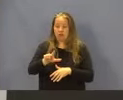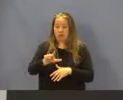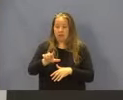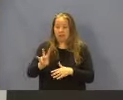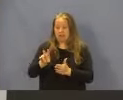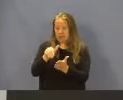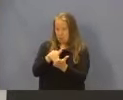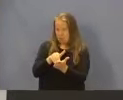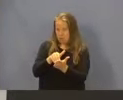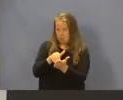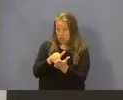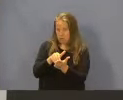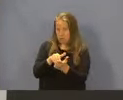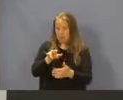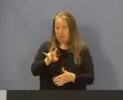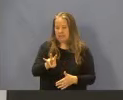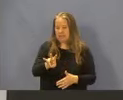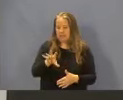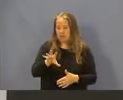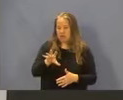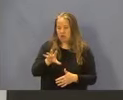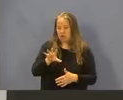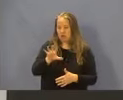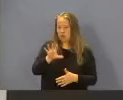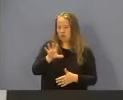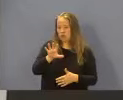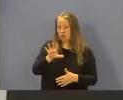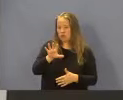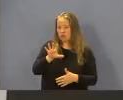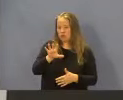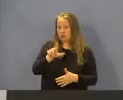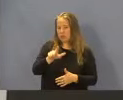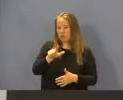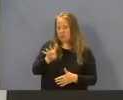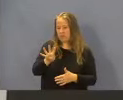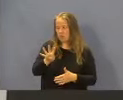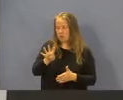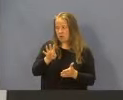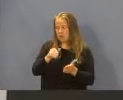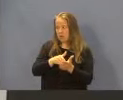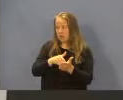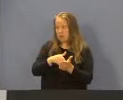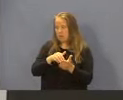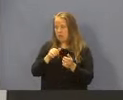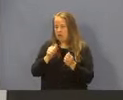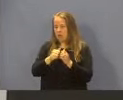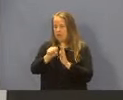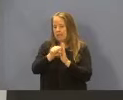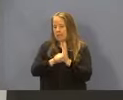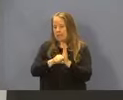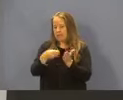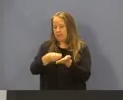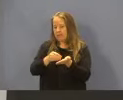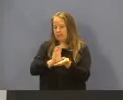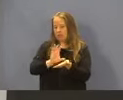,724,000, with state funds representing $315